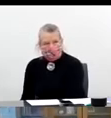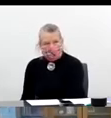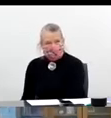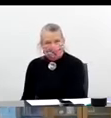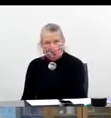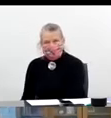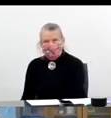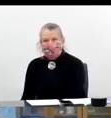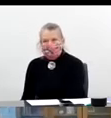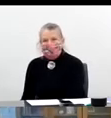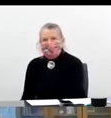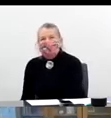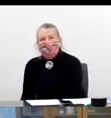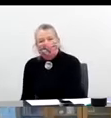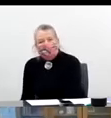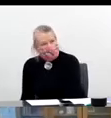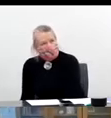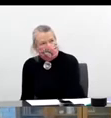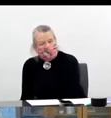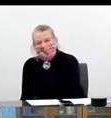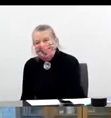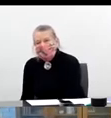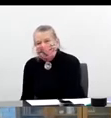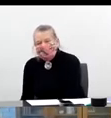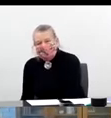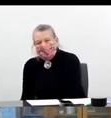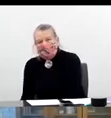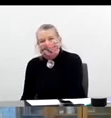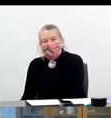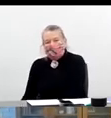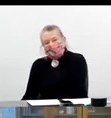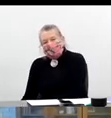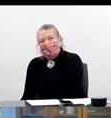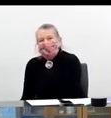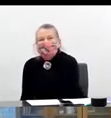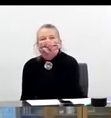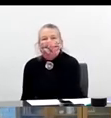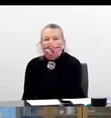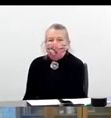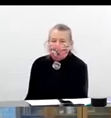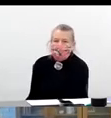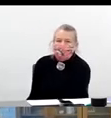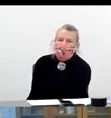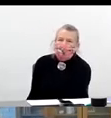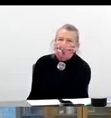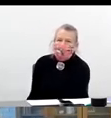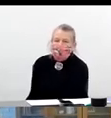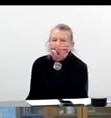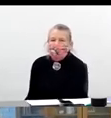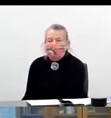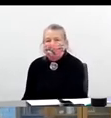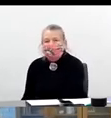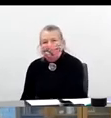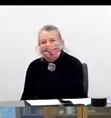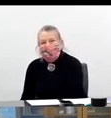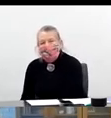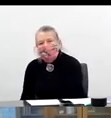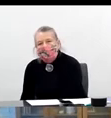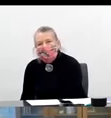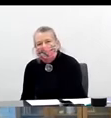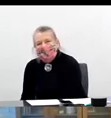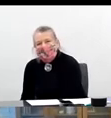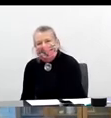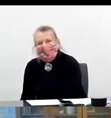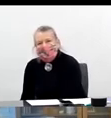of that. So, thank you, we have just a couple more minutes and we have several questions that really